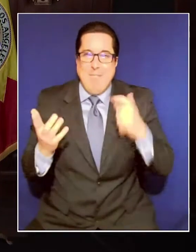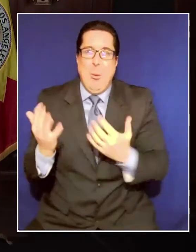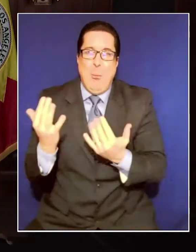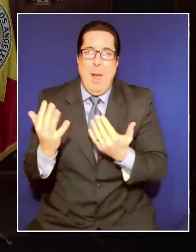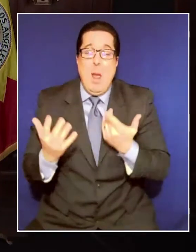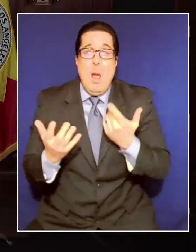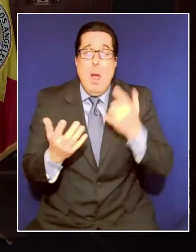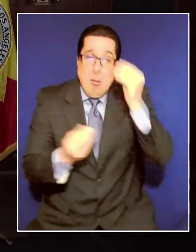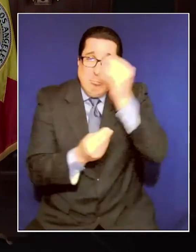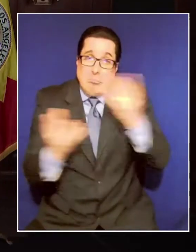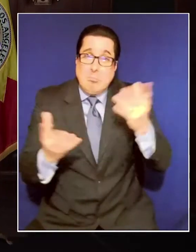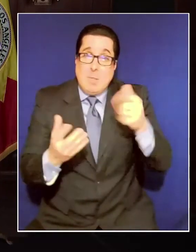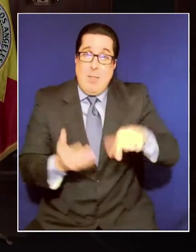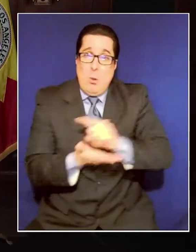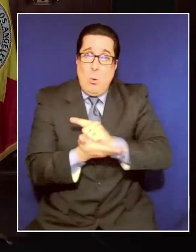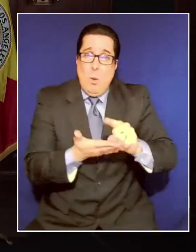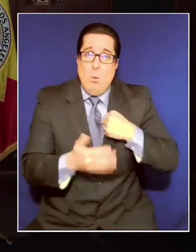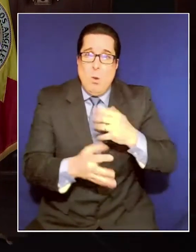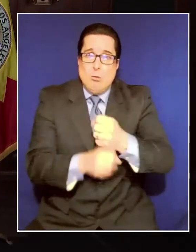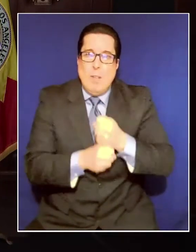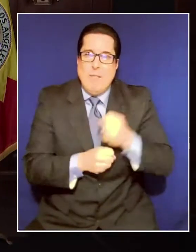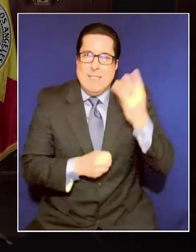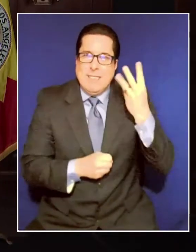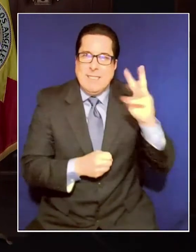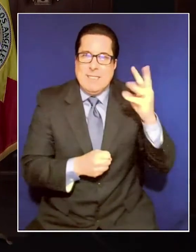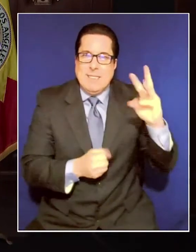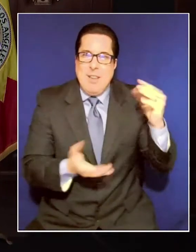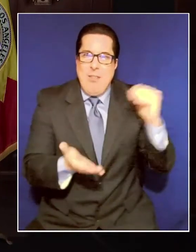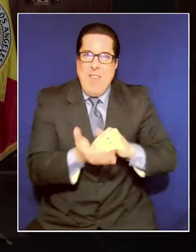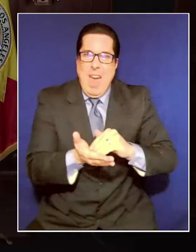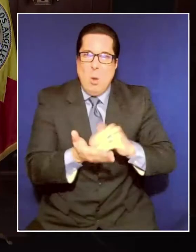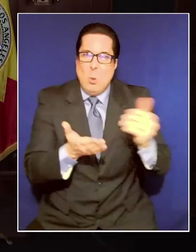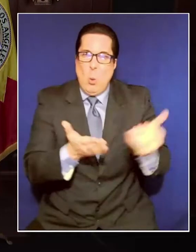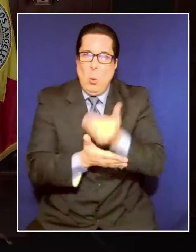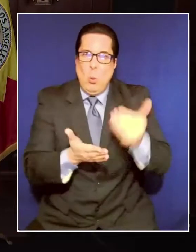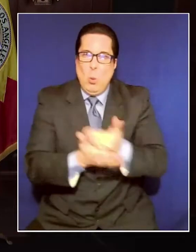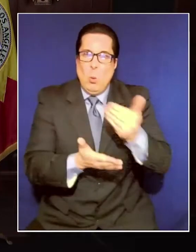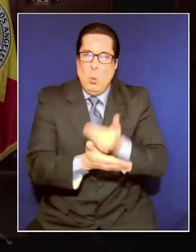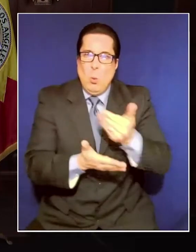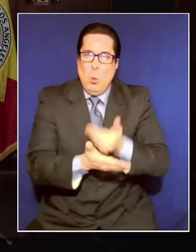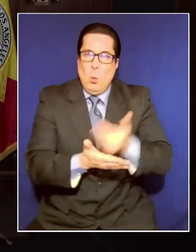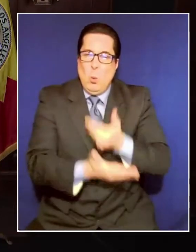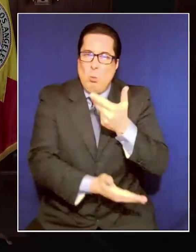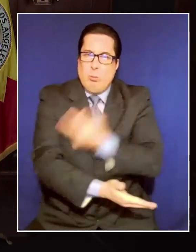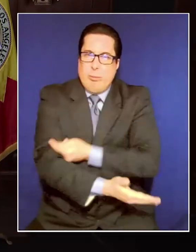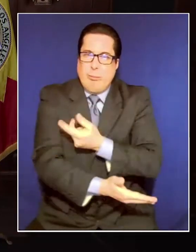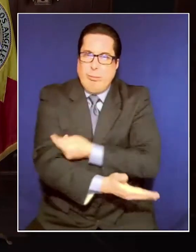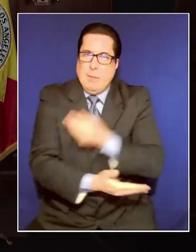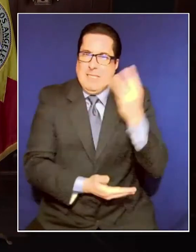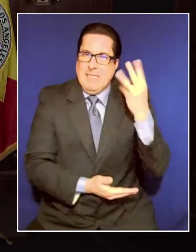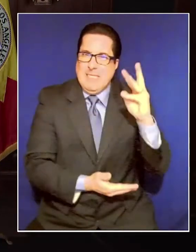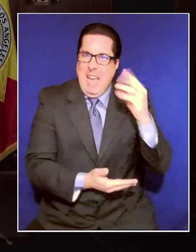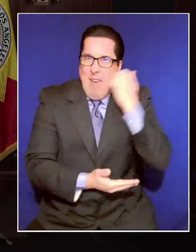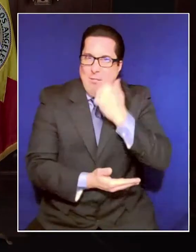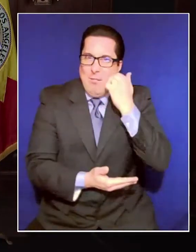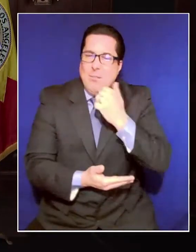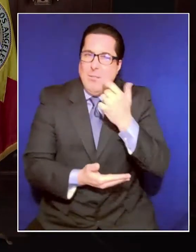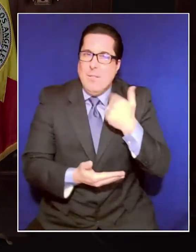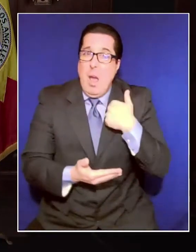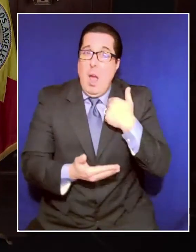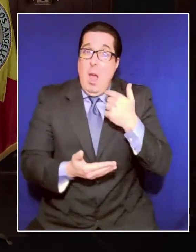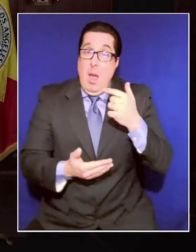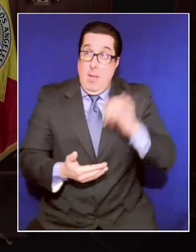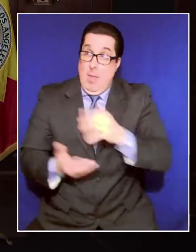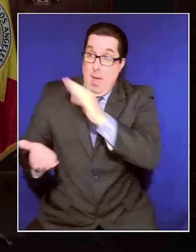16,000 new doses, 16,000. That's about the number of doses we give out every single